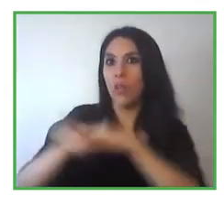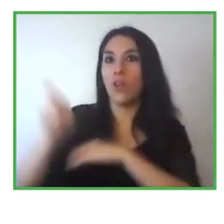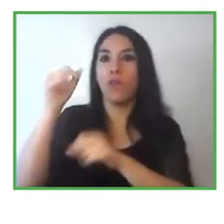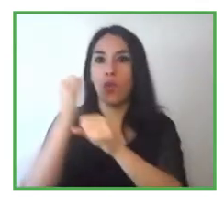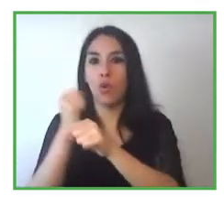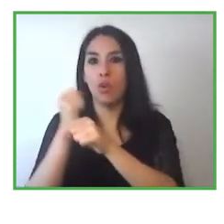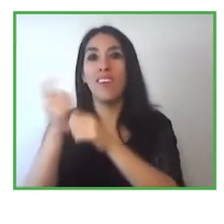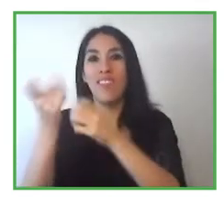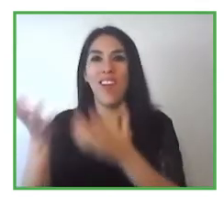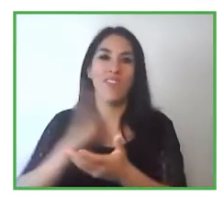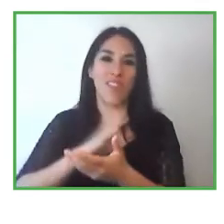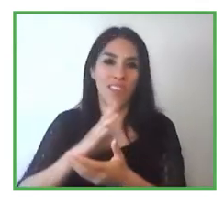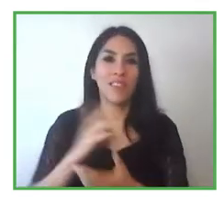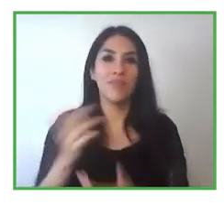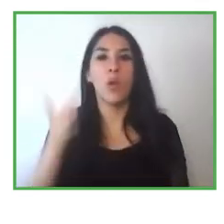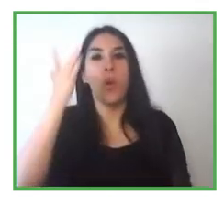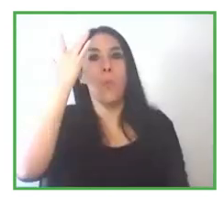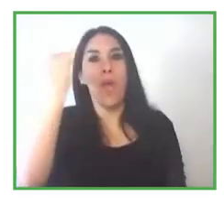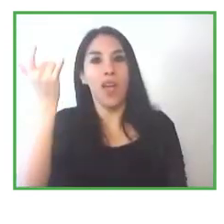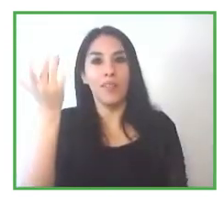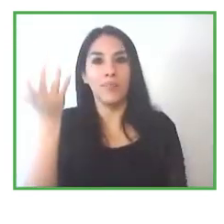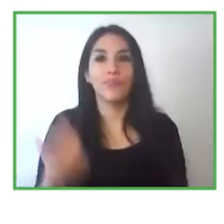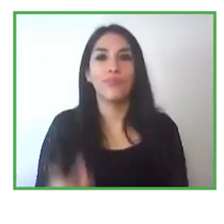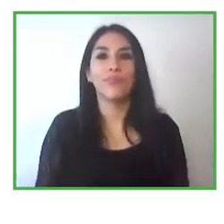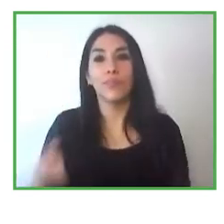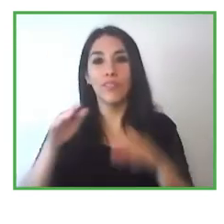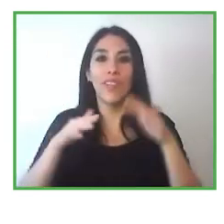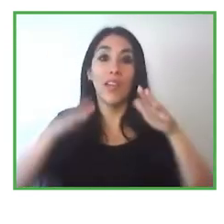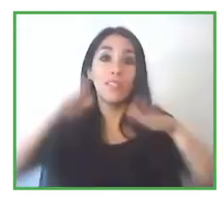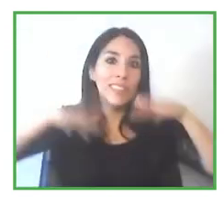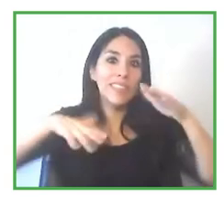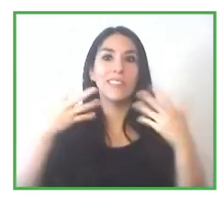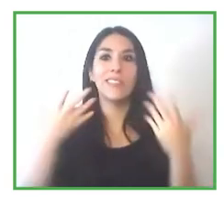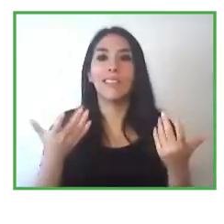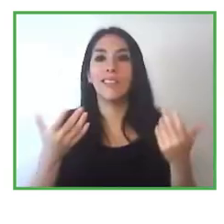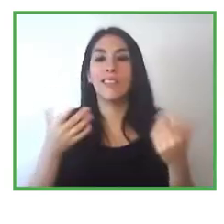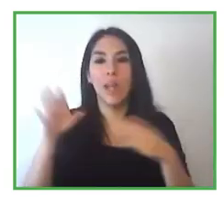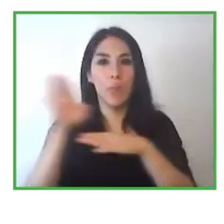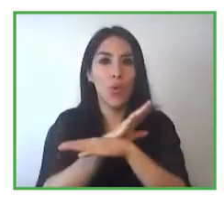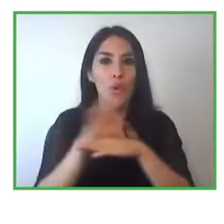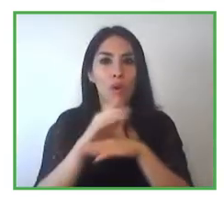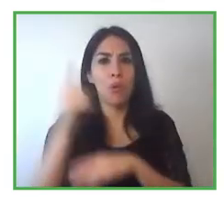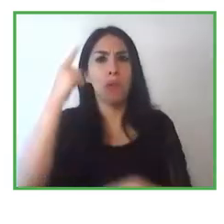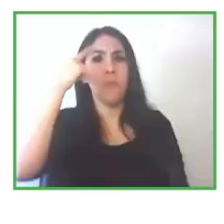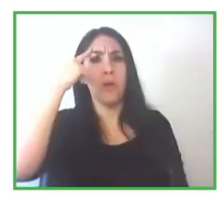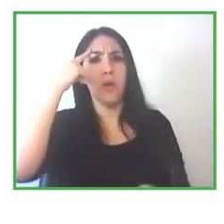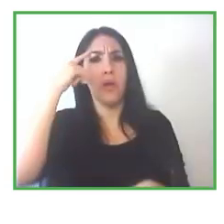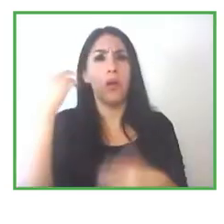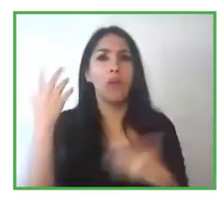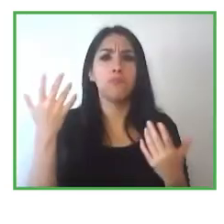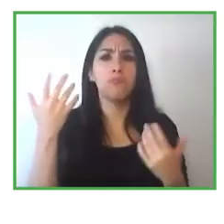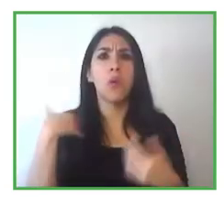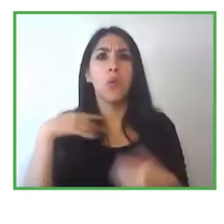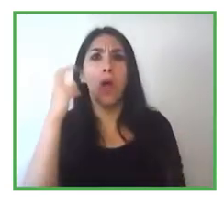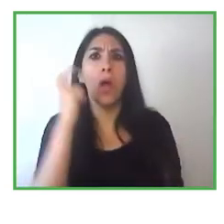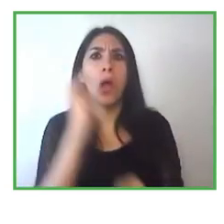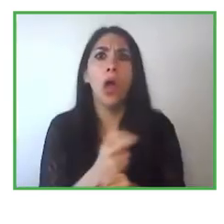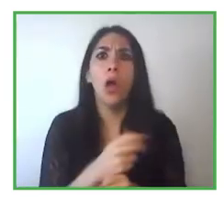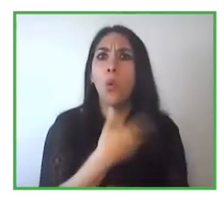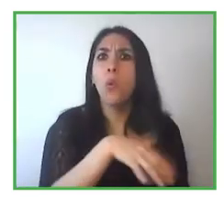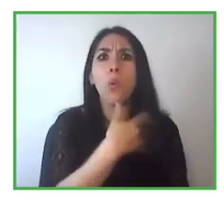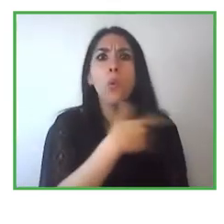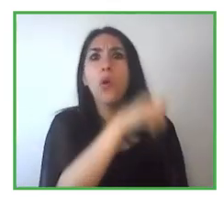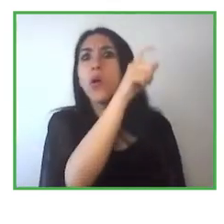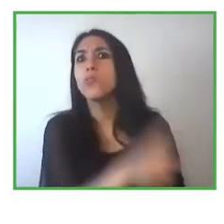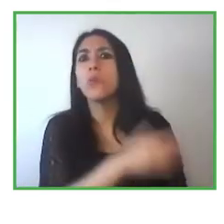it doesn't matter what disability and why am i saying this because it's because employers sometimes think that it's a huge challenge to